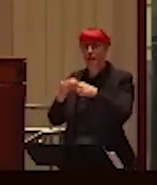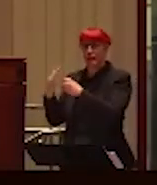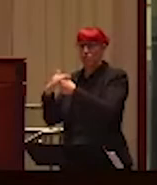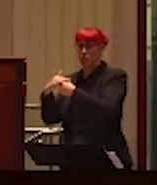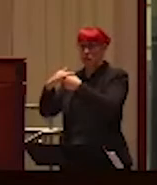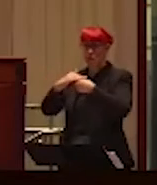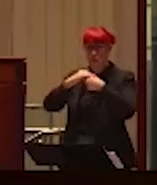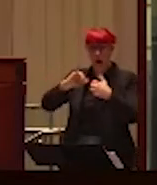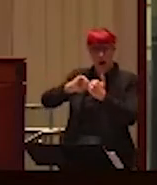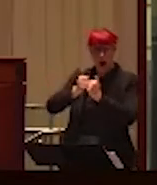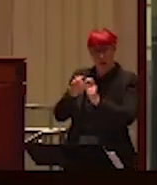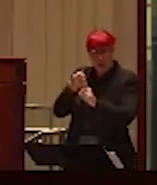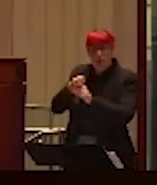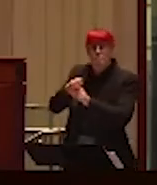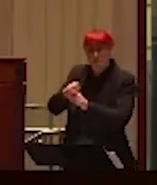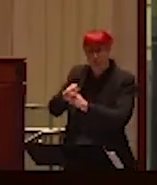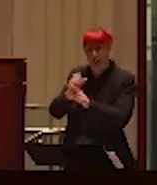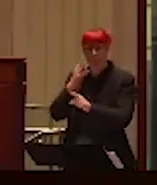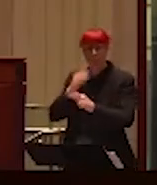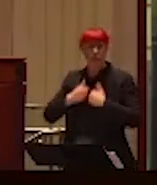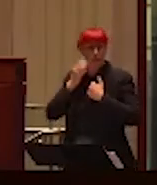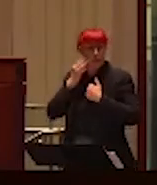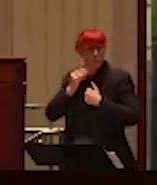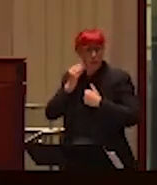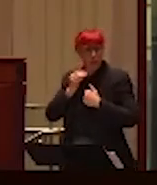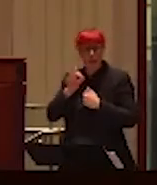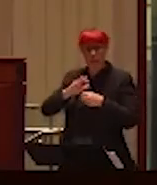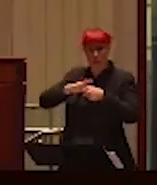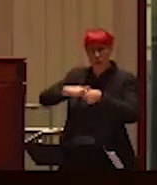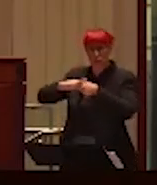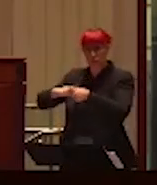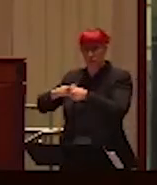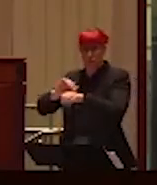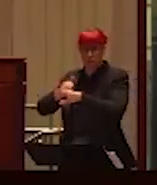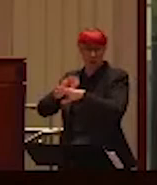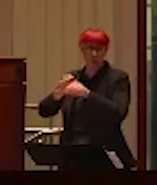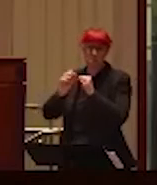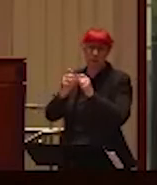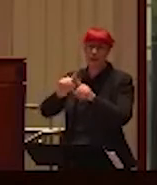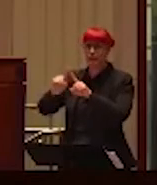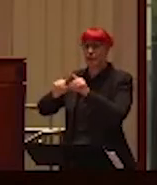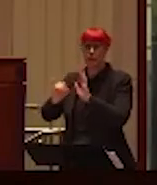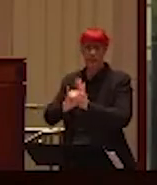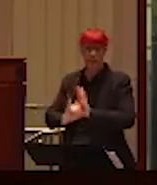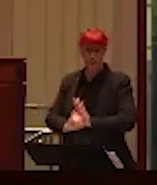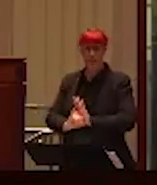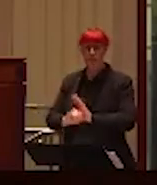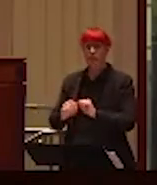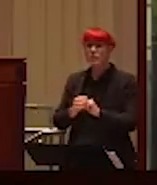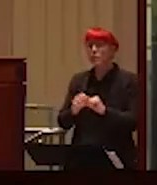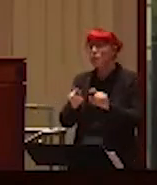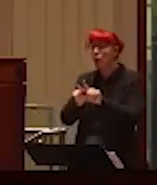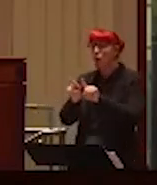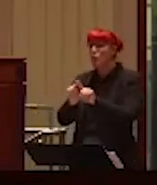Post-structural feminists and queer gender theorists have also